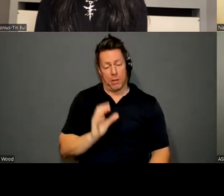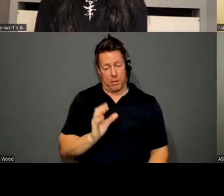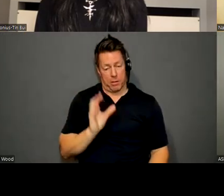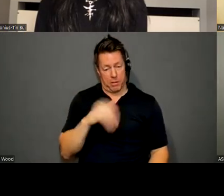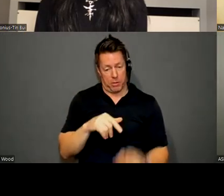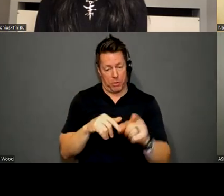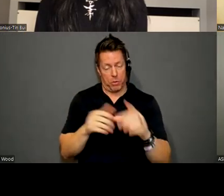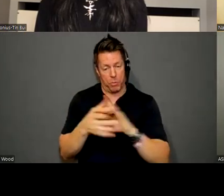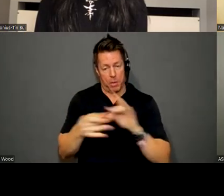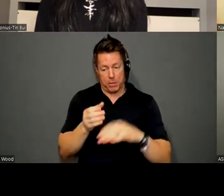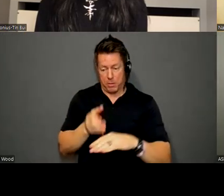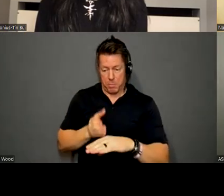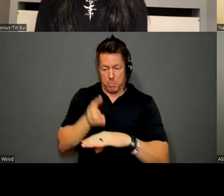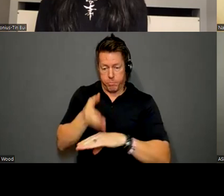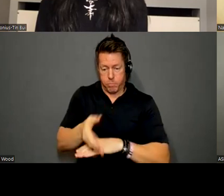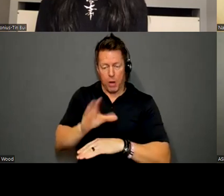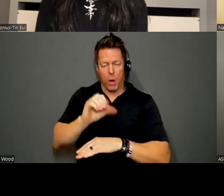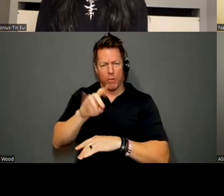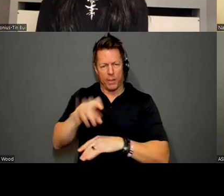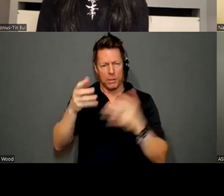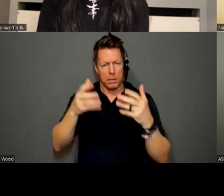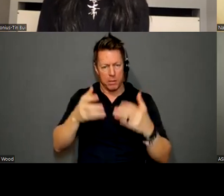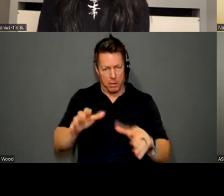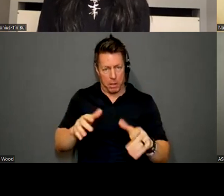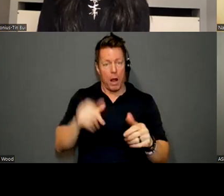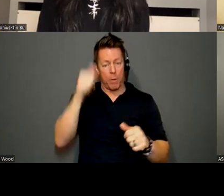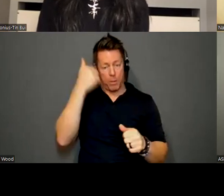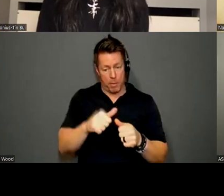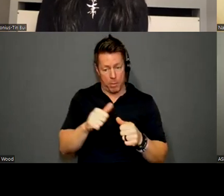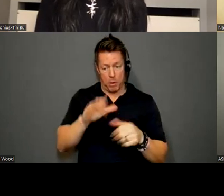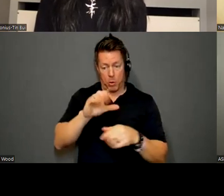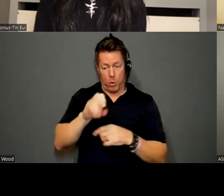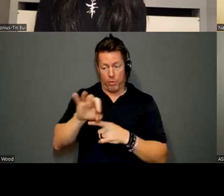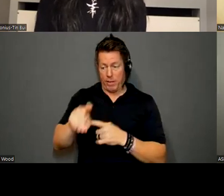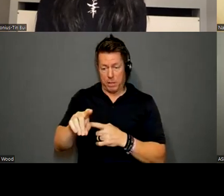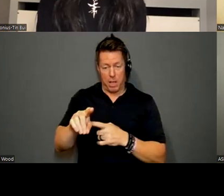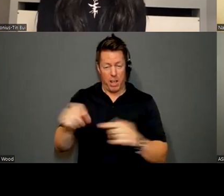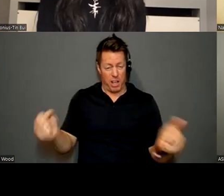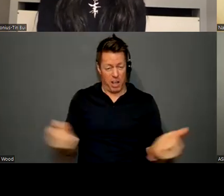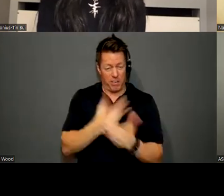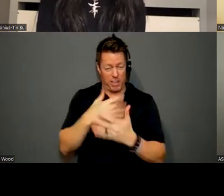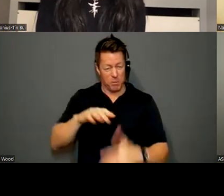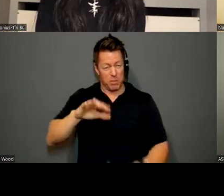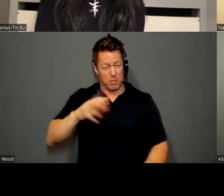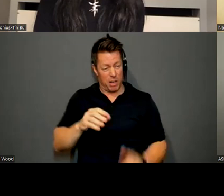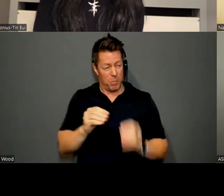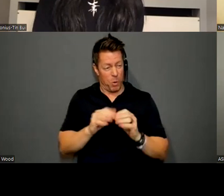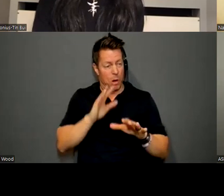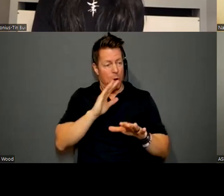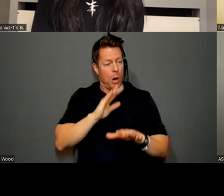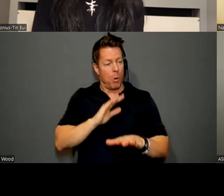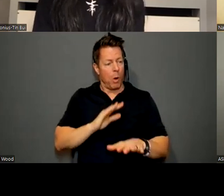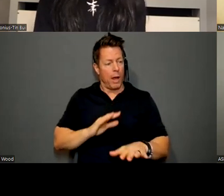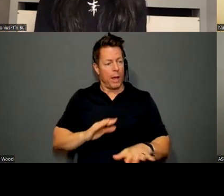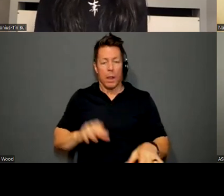-COVID because I remember during COVID, everything was kind of quieter. If you drove to